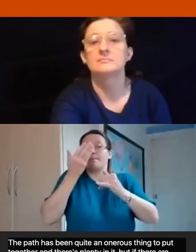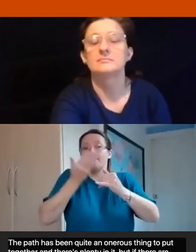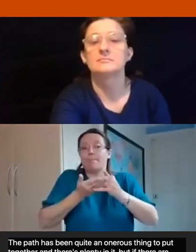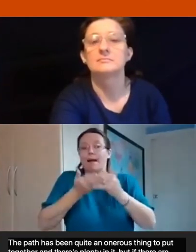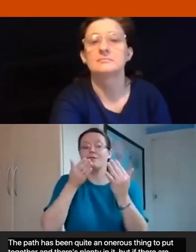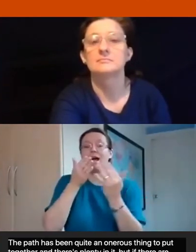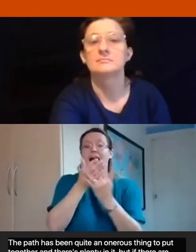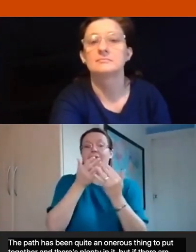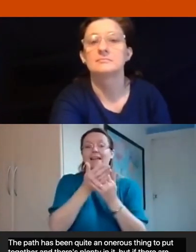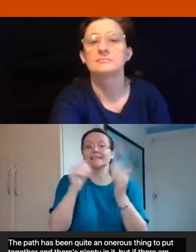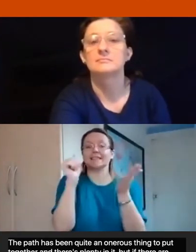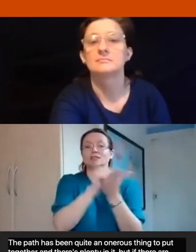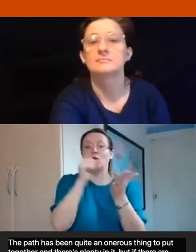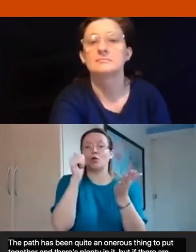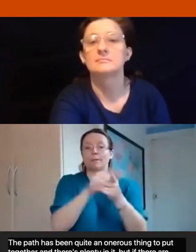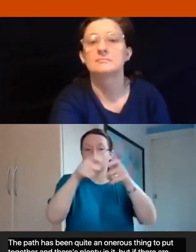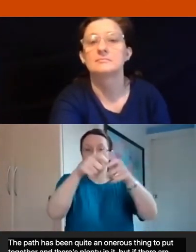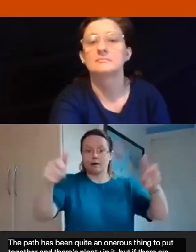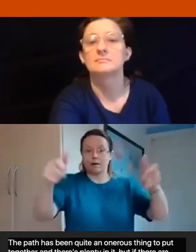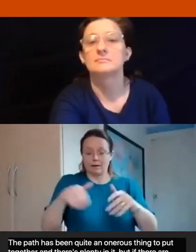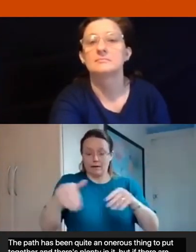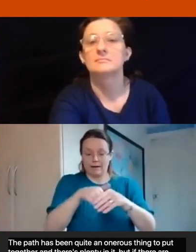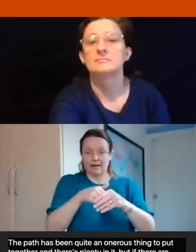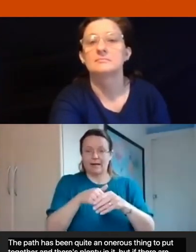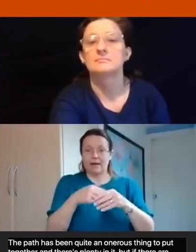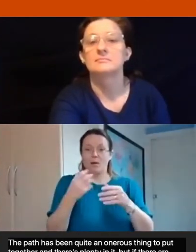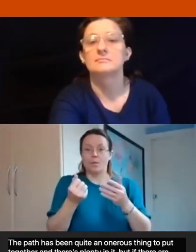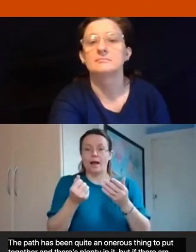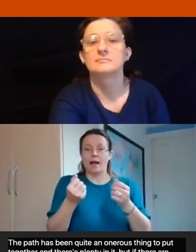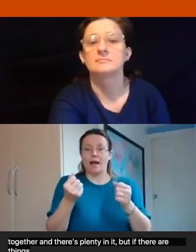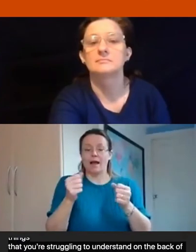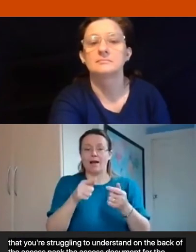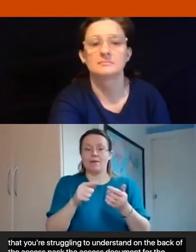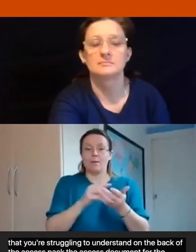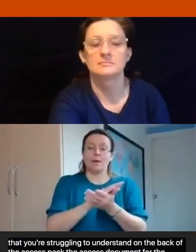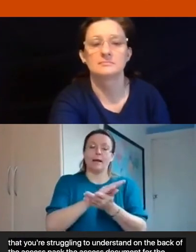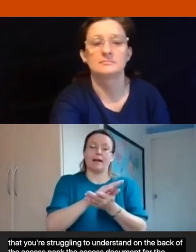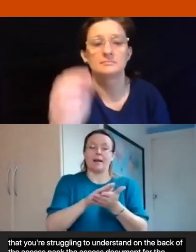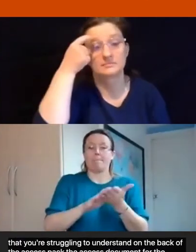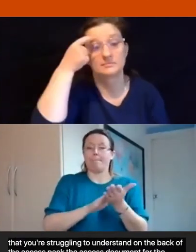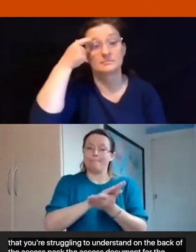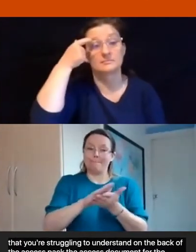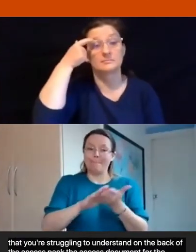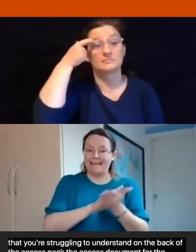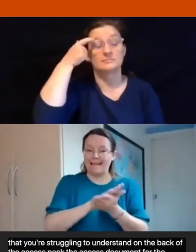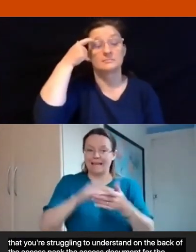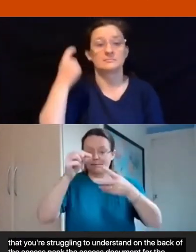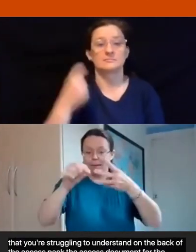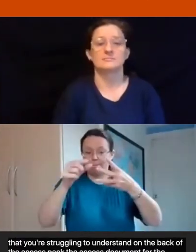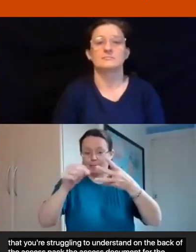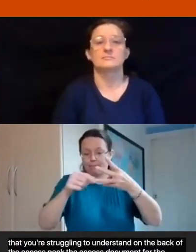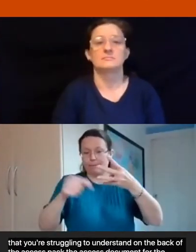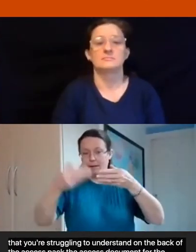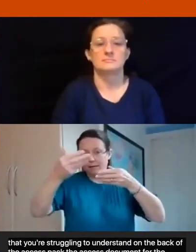access document for the conference there's a neat little thing that says what do we mean when we say and that will take us through the